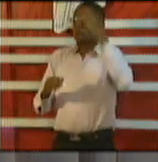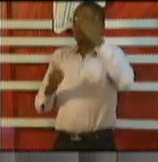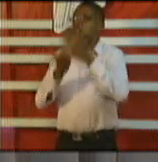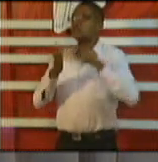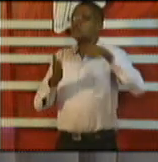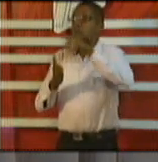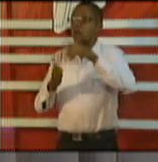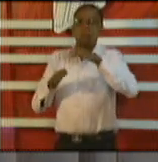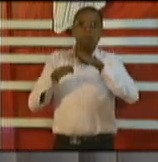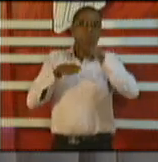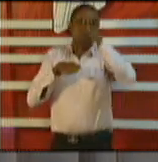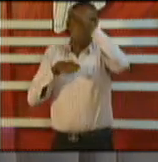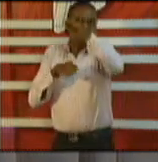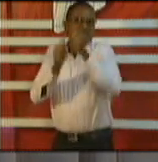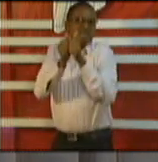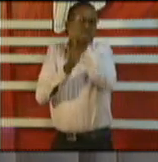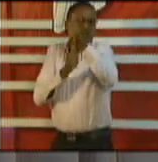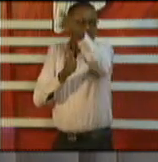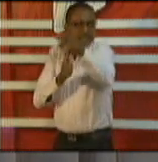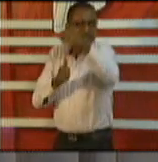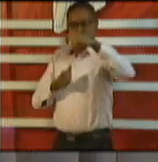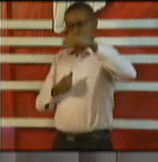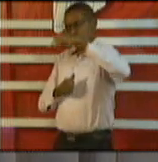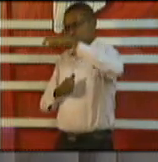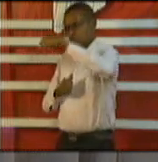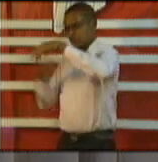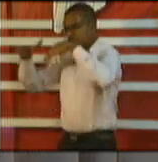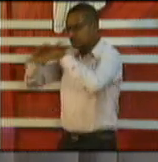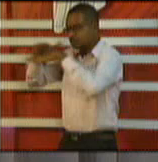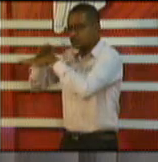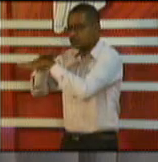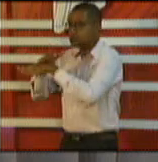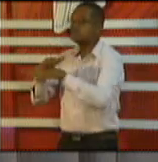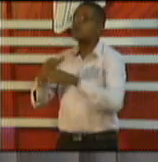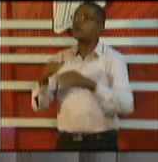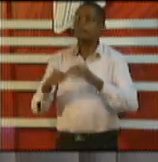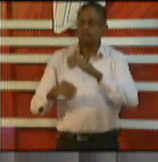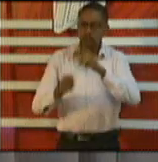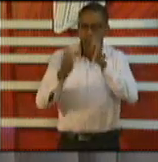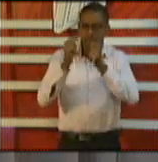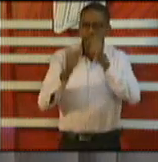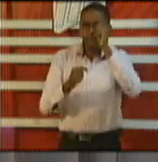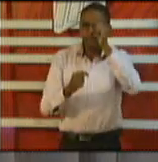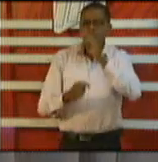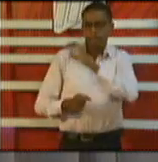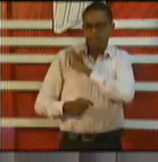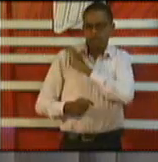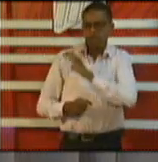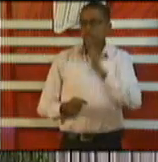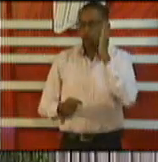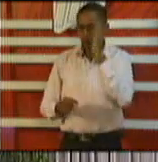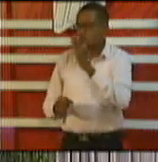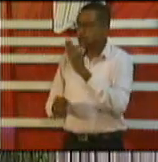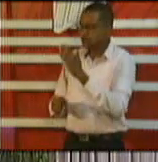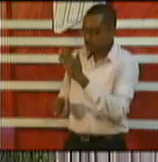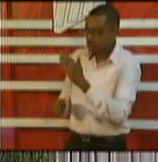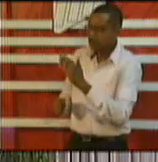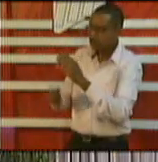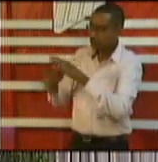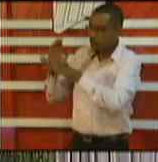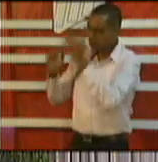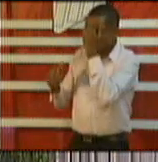taxing them in we will do what needs to be done and the Trinidad and Tobago Police Service will enforce the law thank you thank you